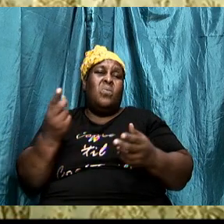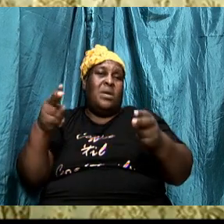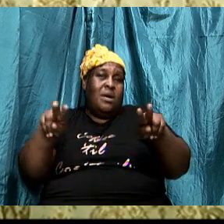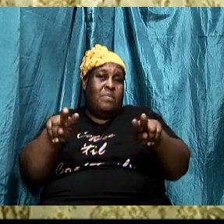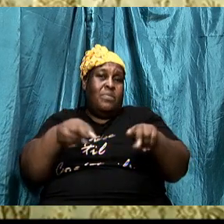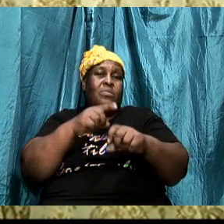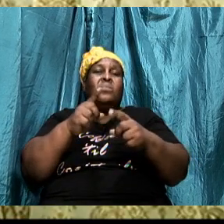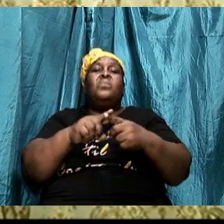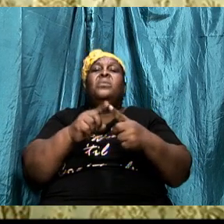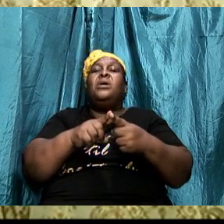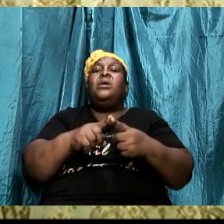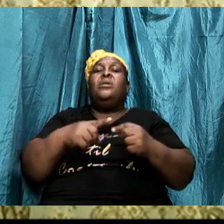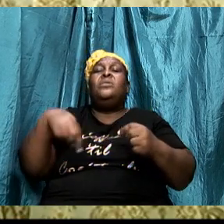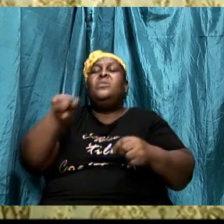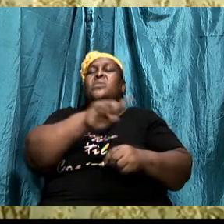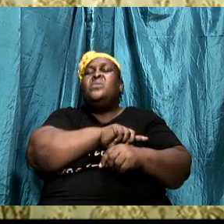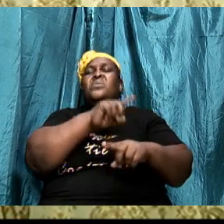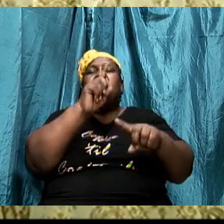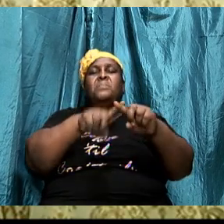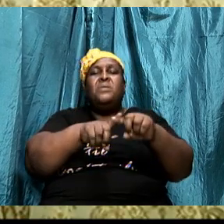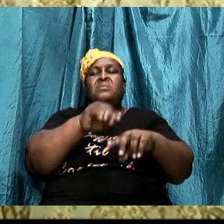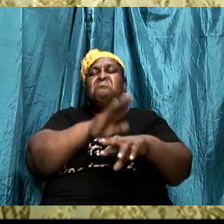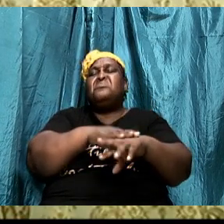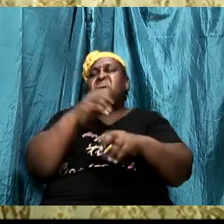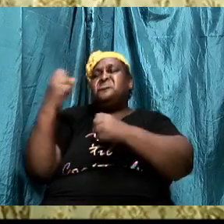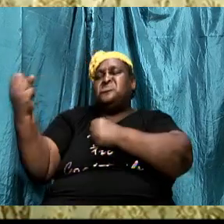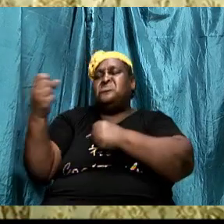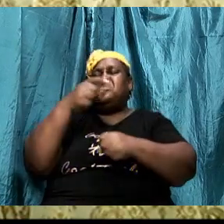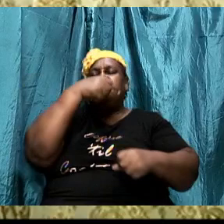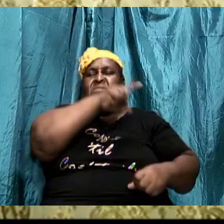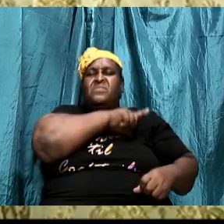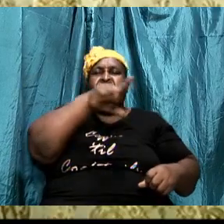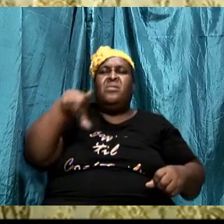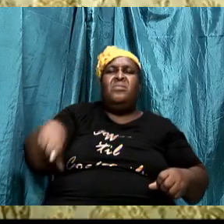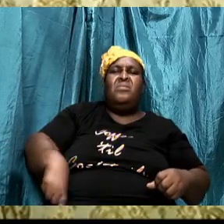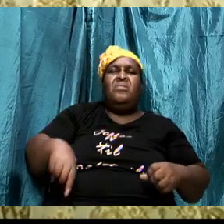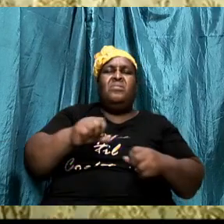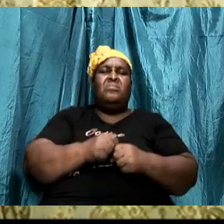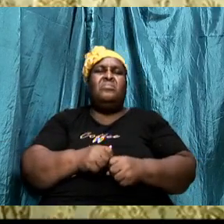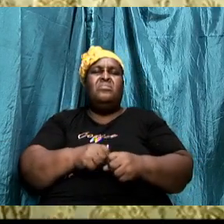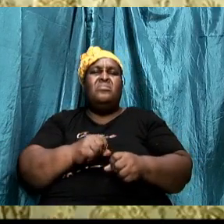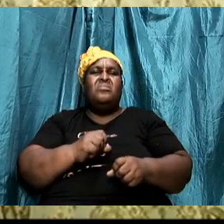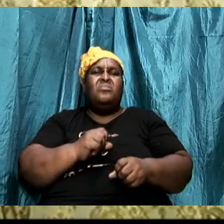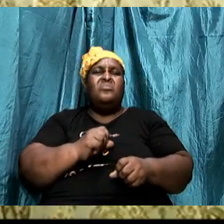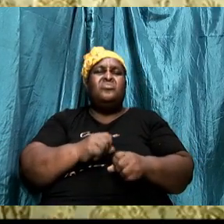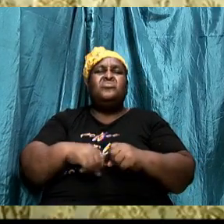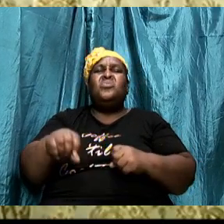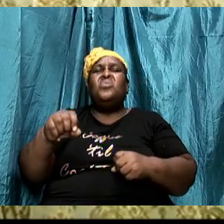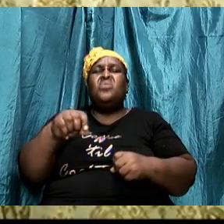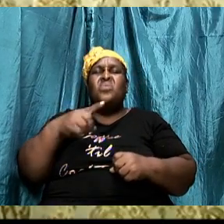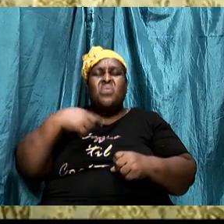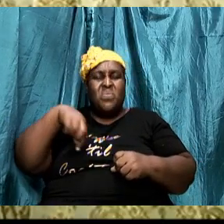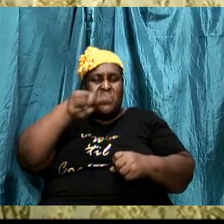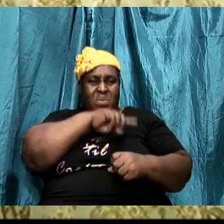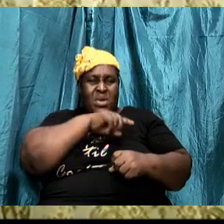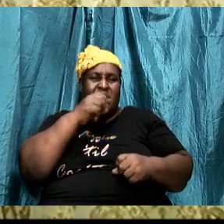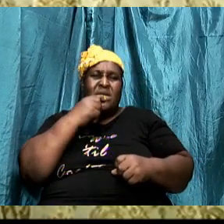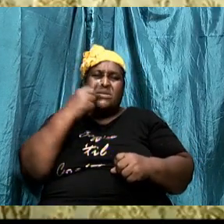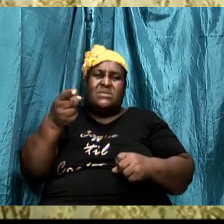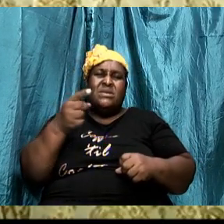upon the strength of the Lord. So we mentioned in our introduction last week that there are